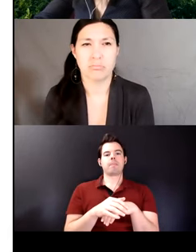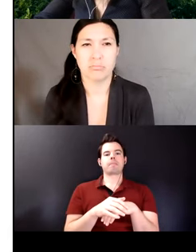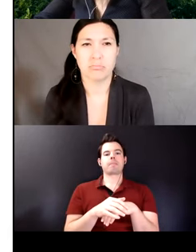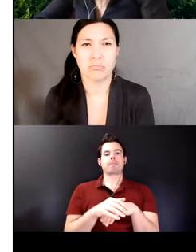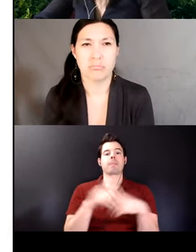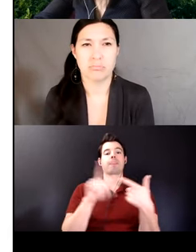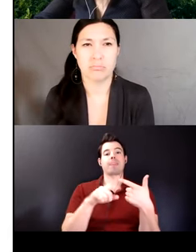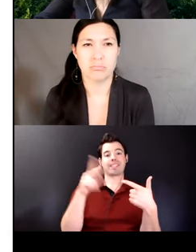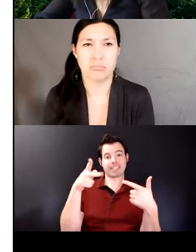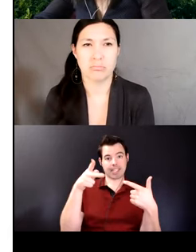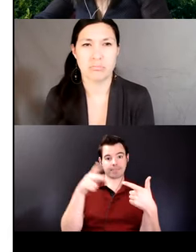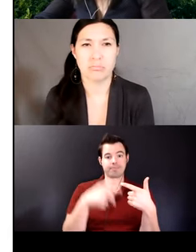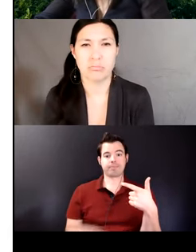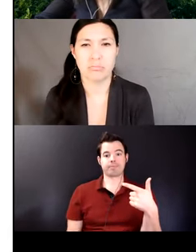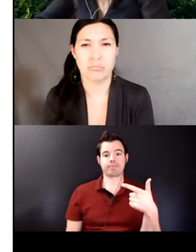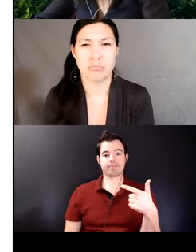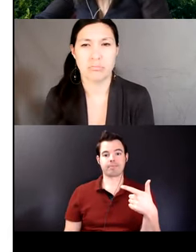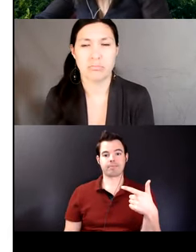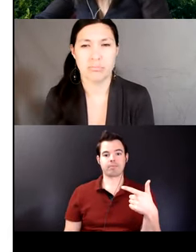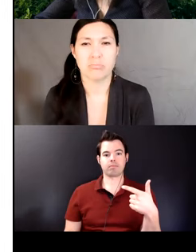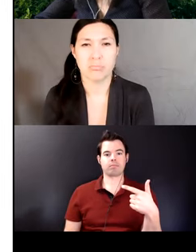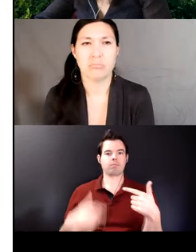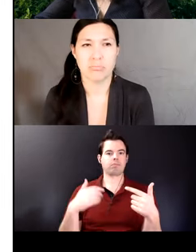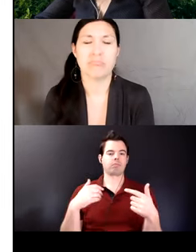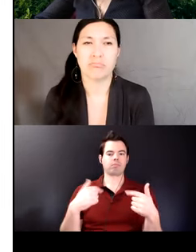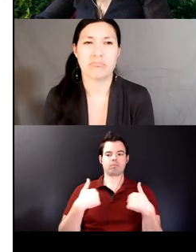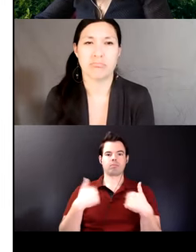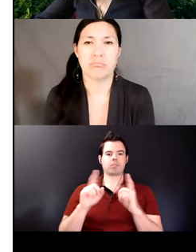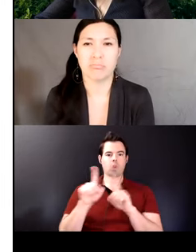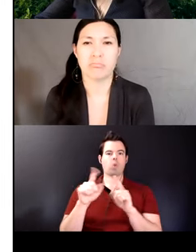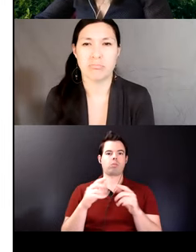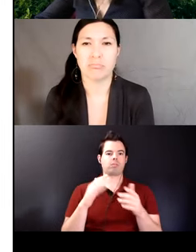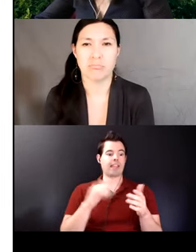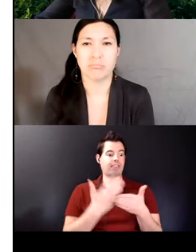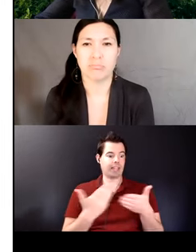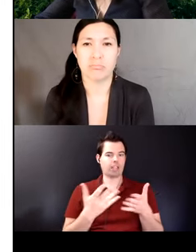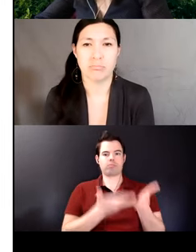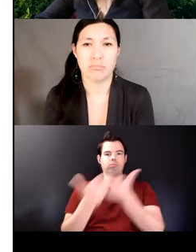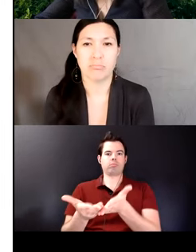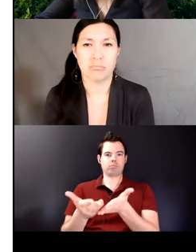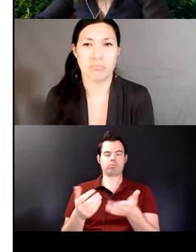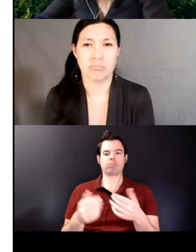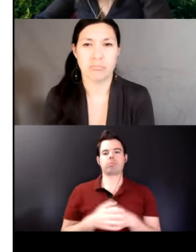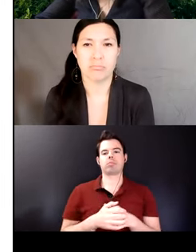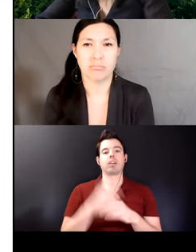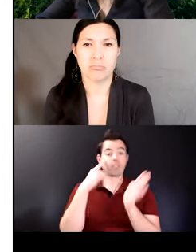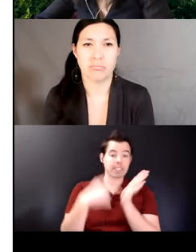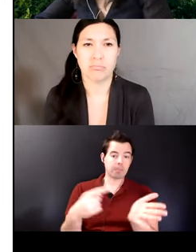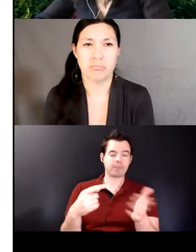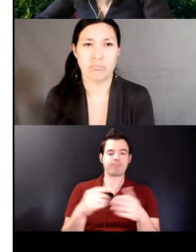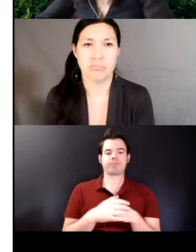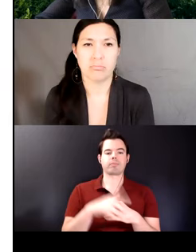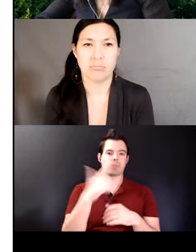takes with him the possessed object um for example in 21